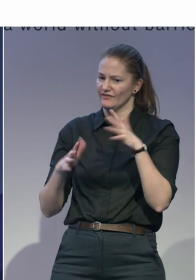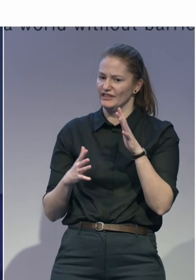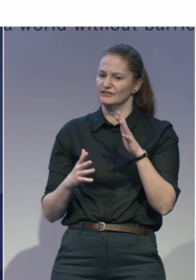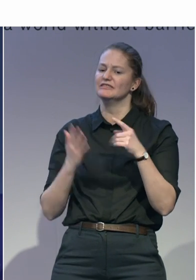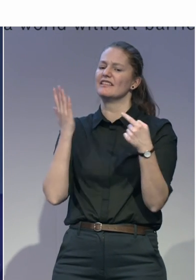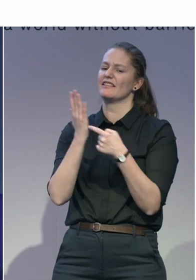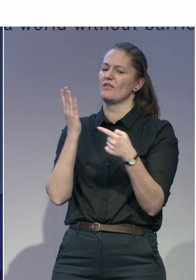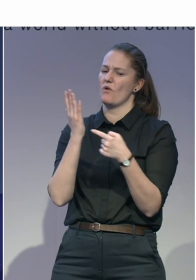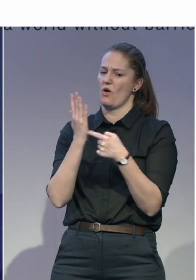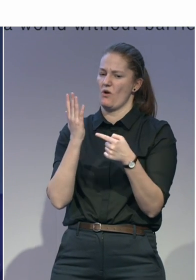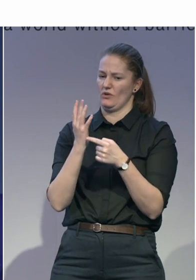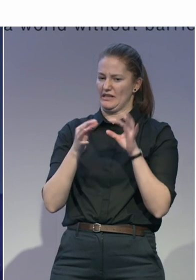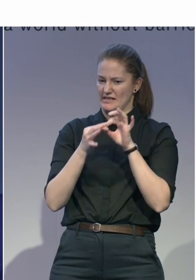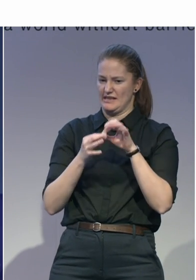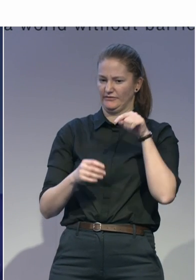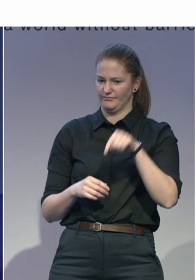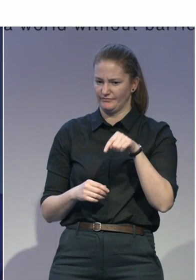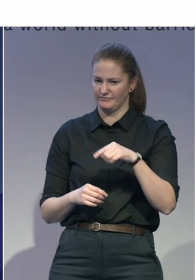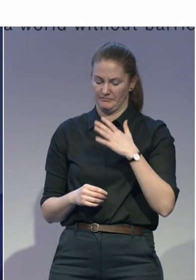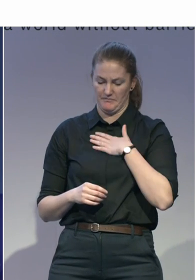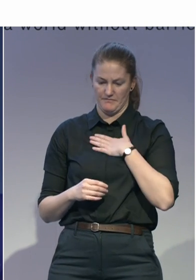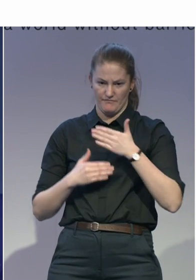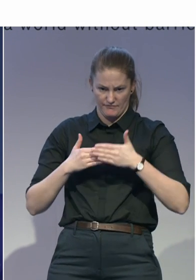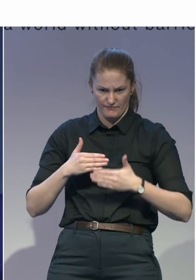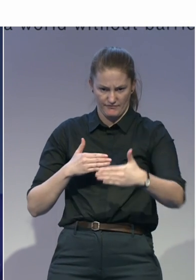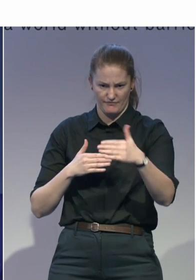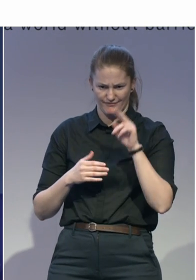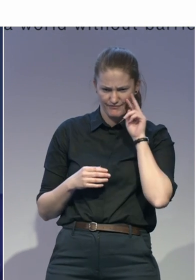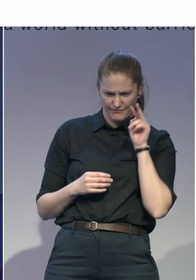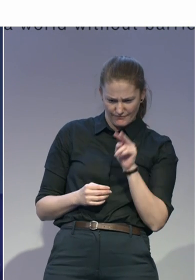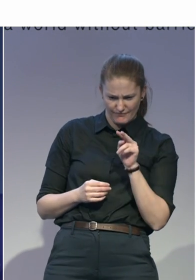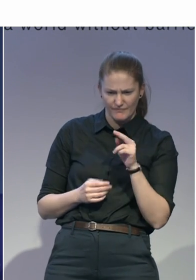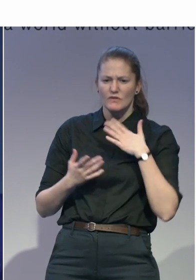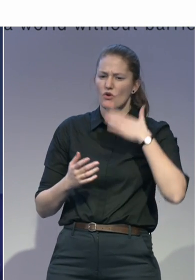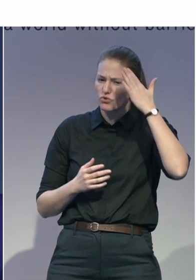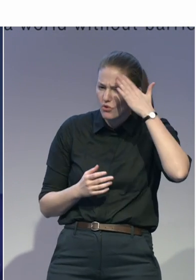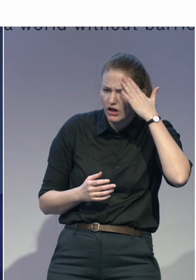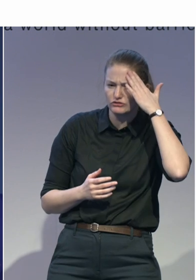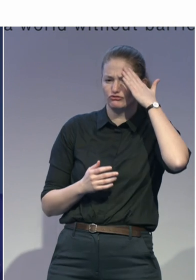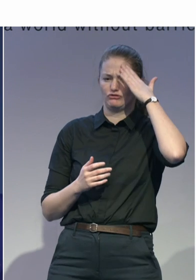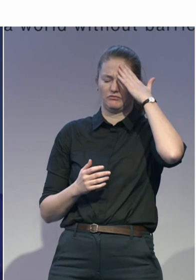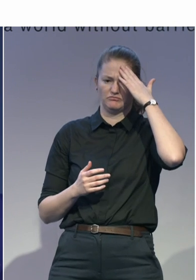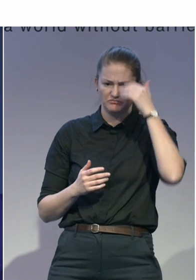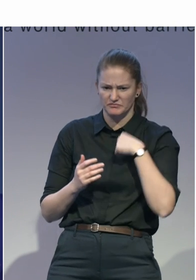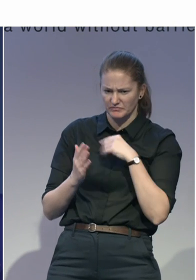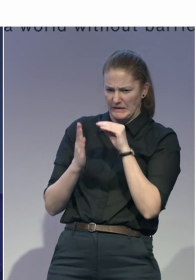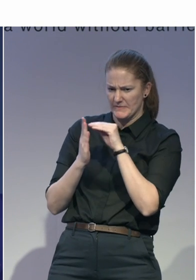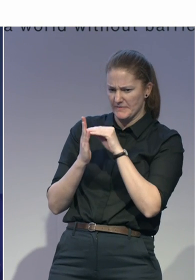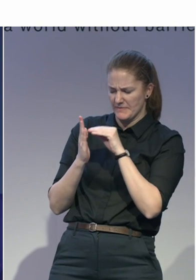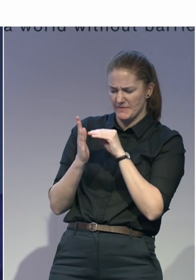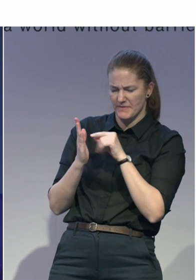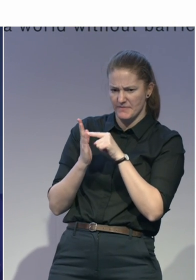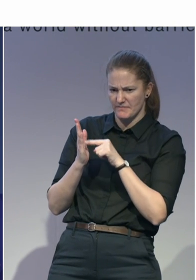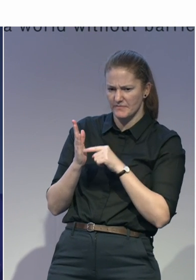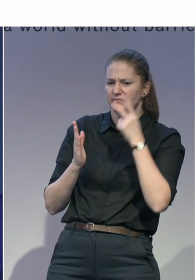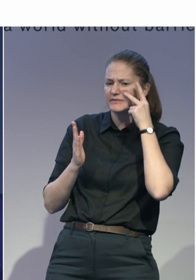the knowledge. So, in the next few months, from outside, we actually will be coming out with a platform and a mobile app to actually address this